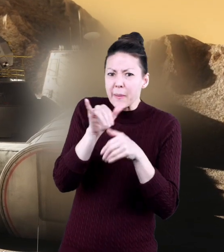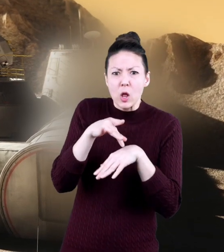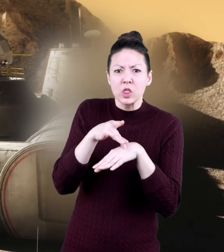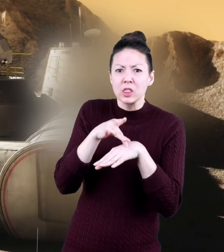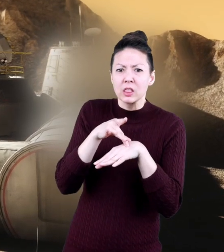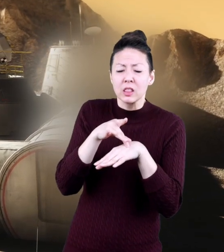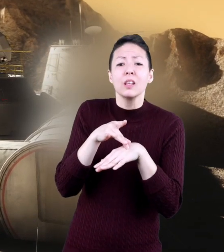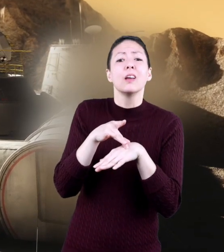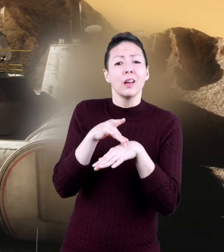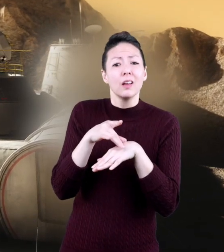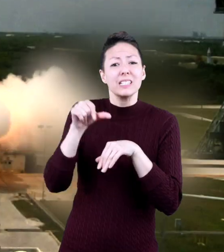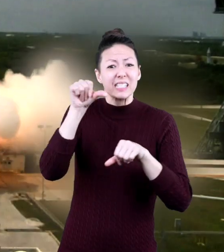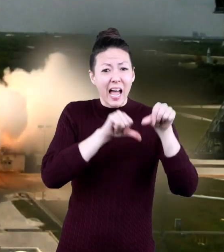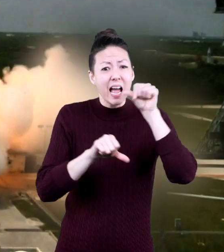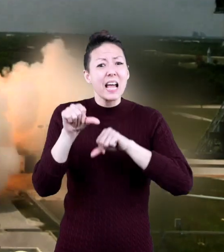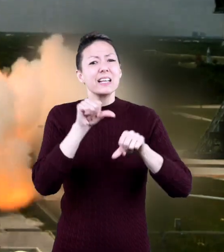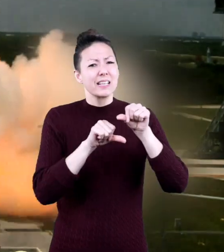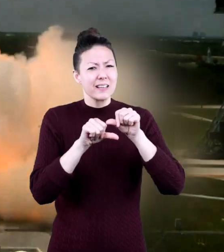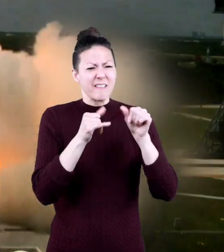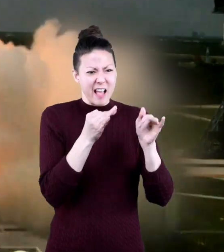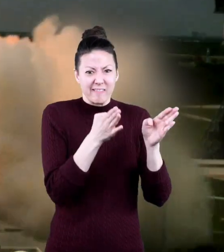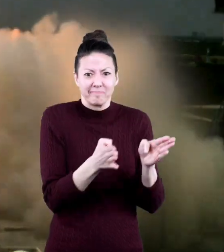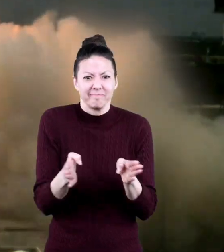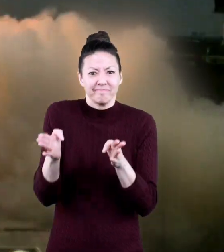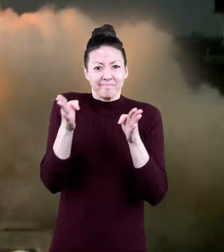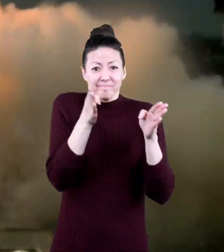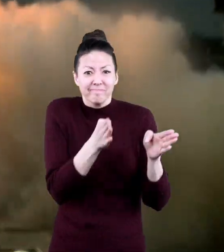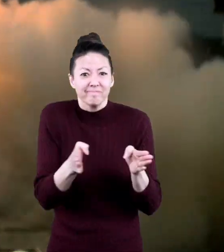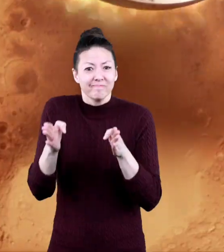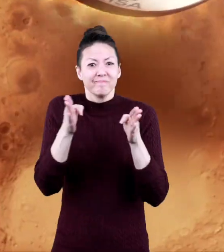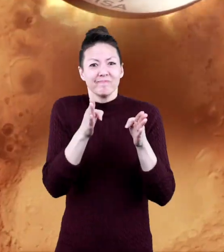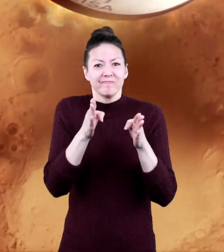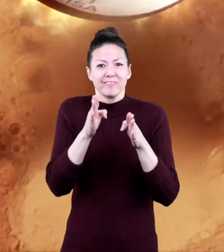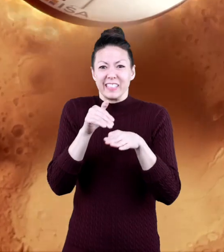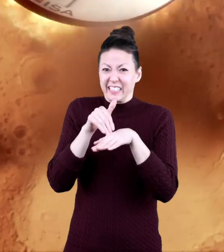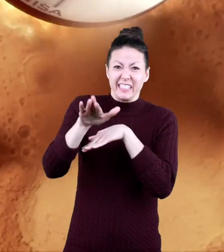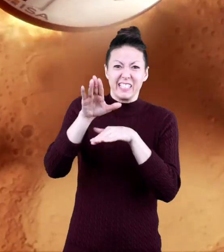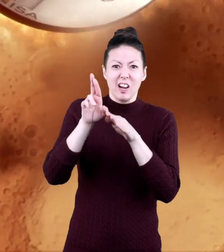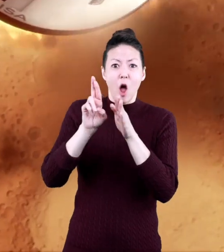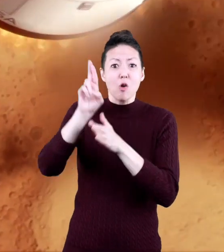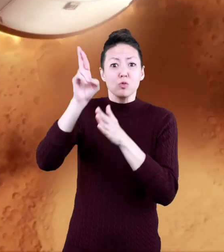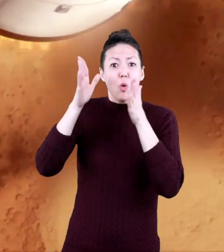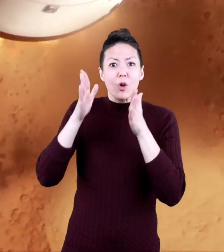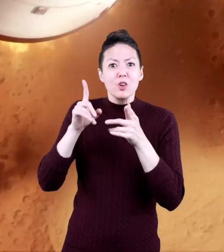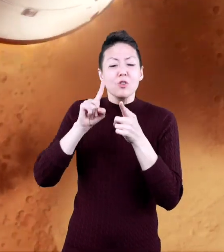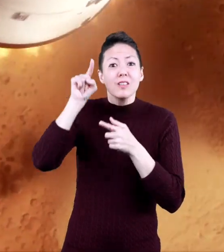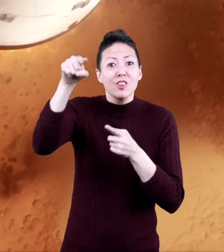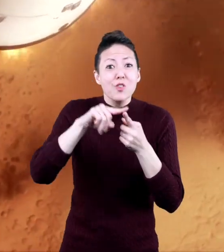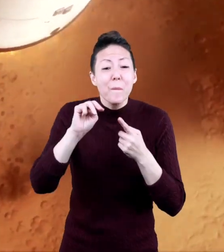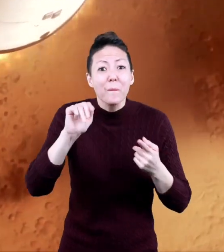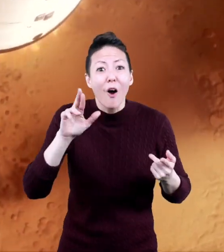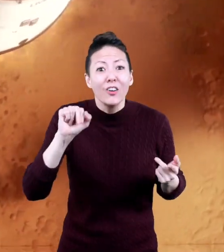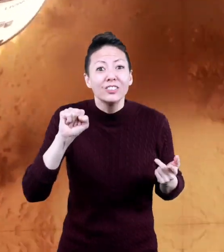In fact, some scientists are even making plans to land astronauts on Mars.